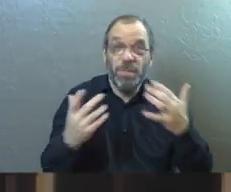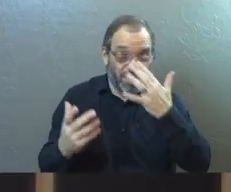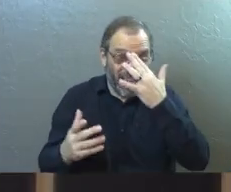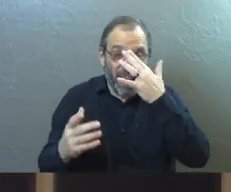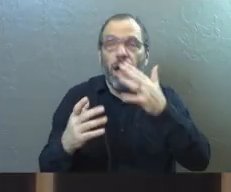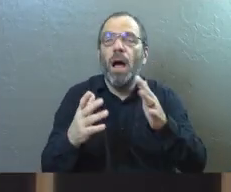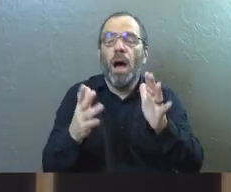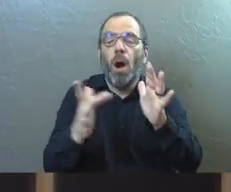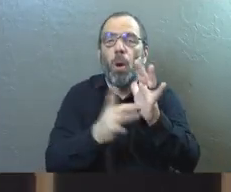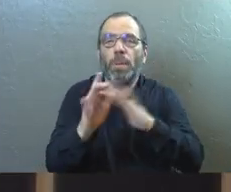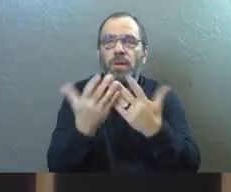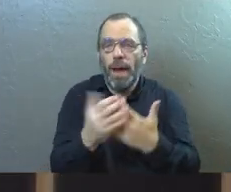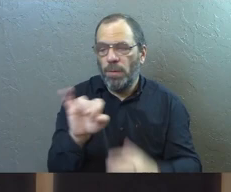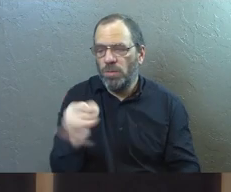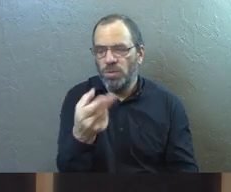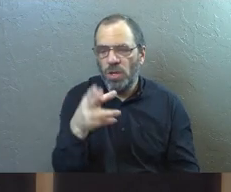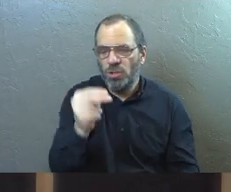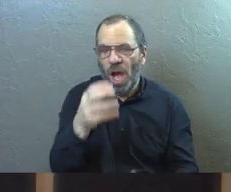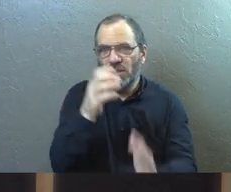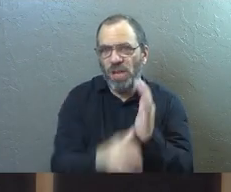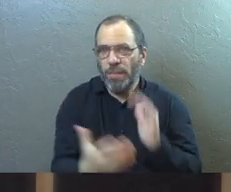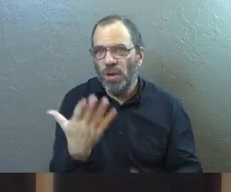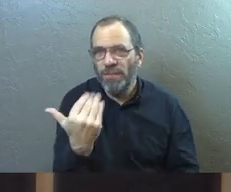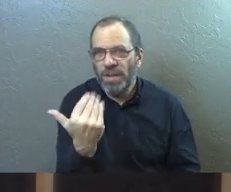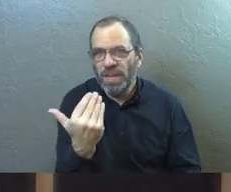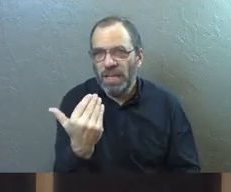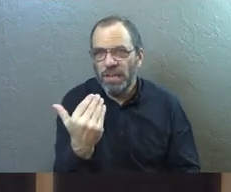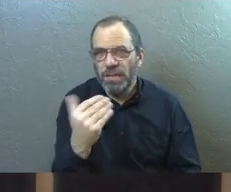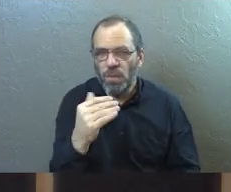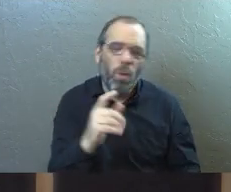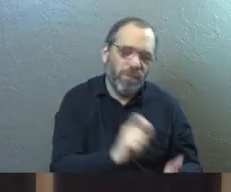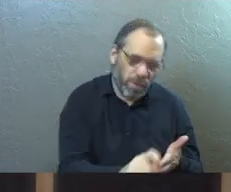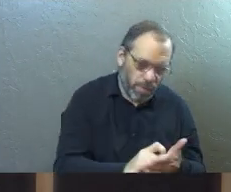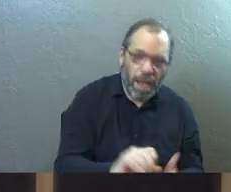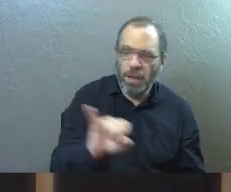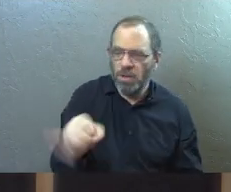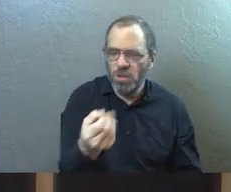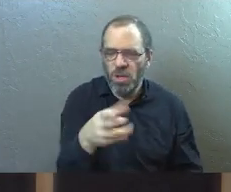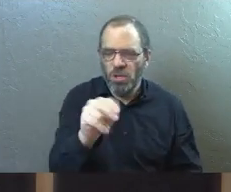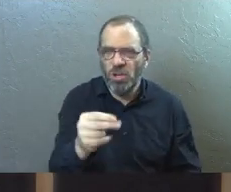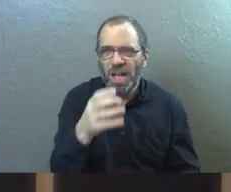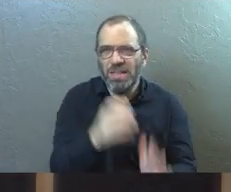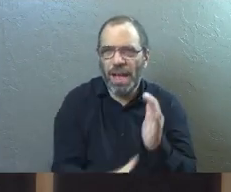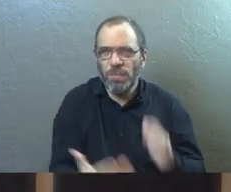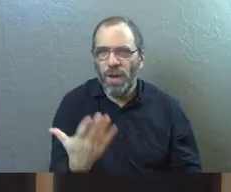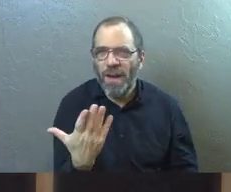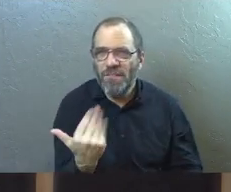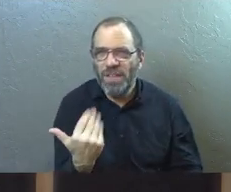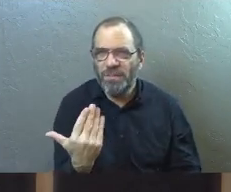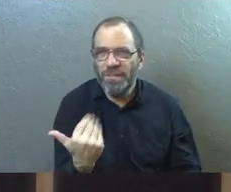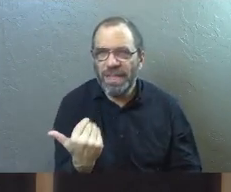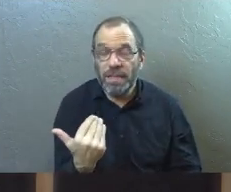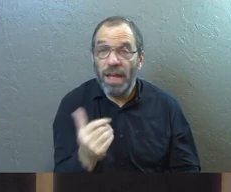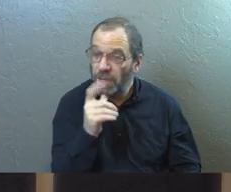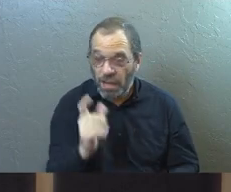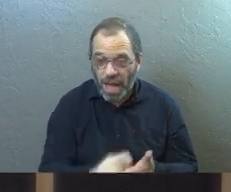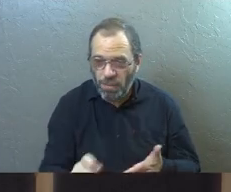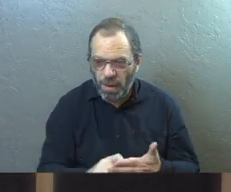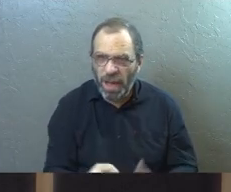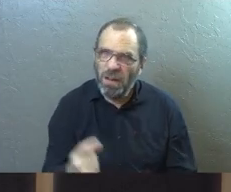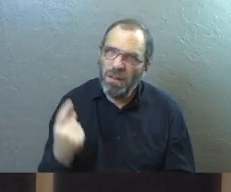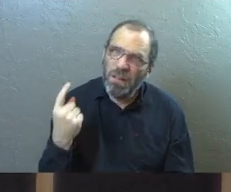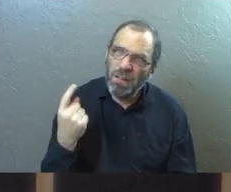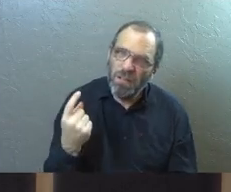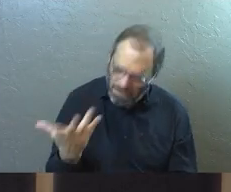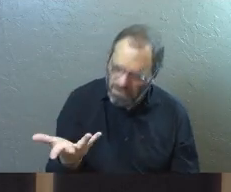going to go to John chapter 15. If you've got your Bibles or if you're taking notes, John chapter 15. And if you're not taking notes, why